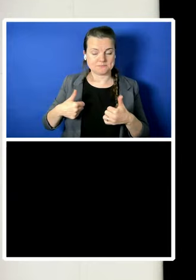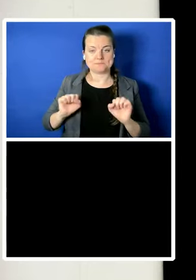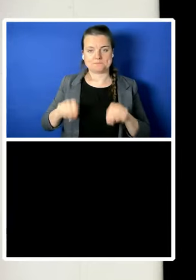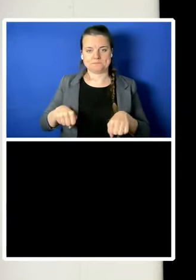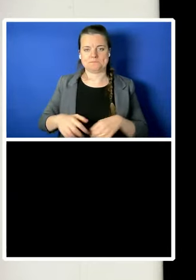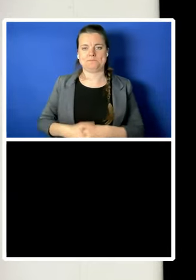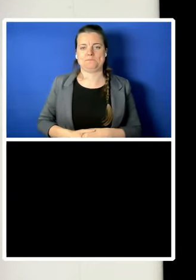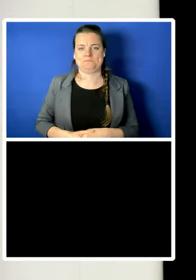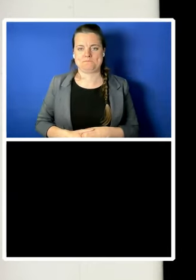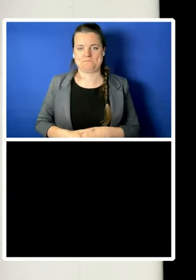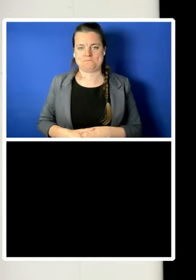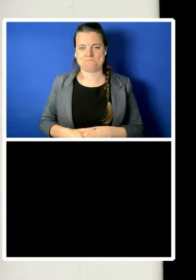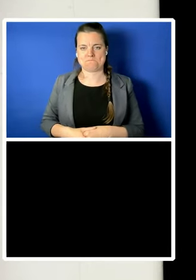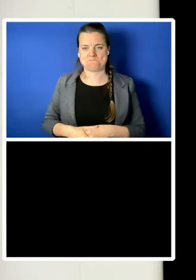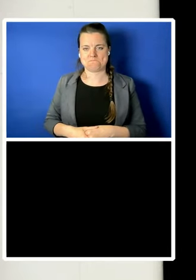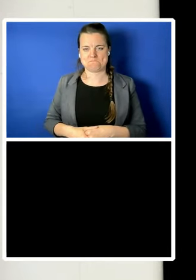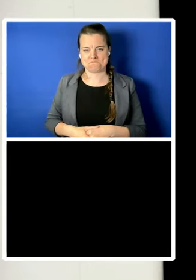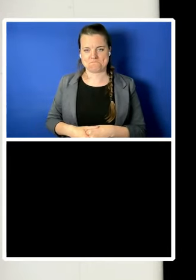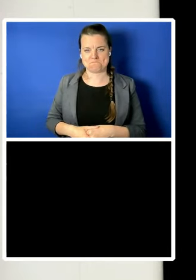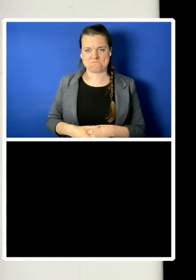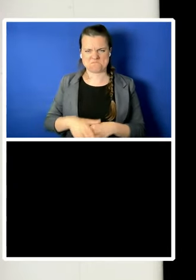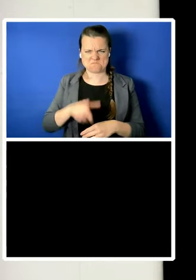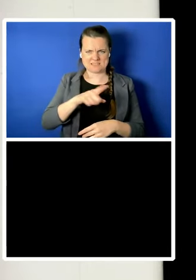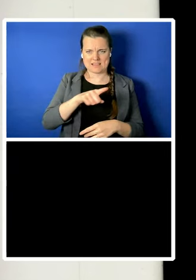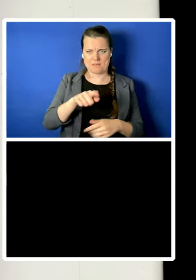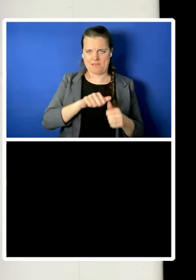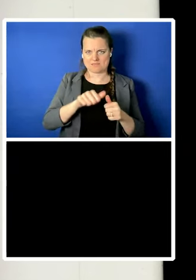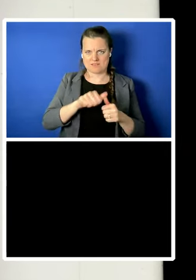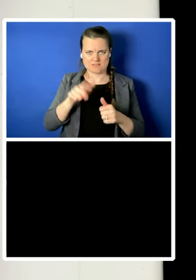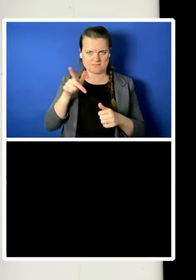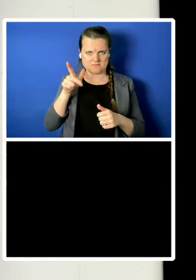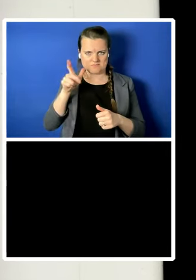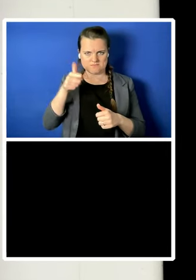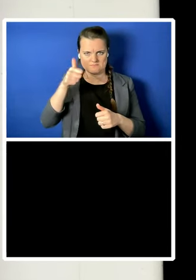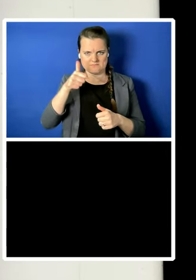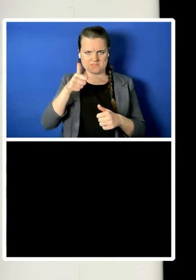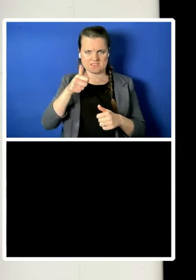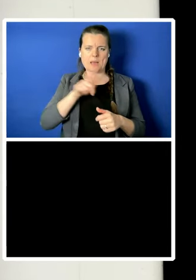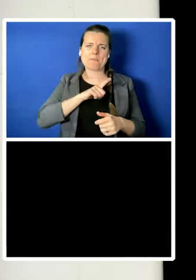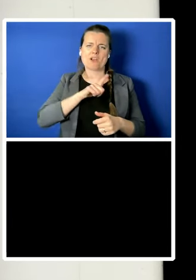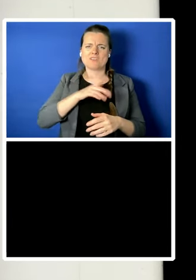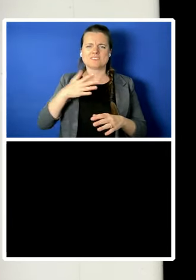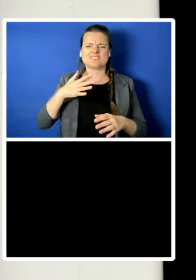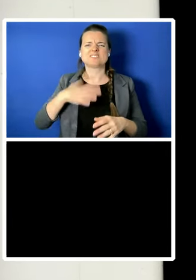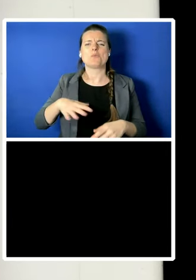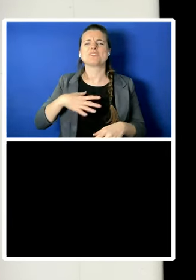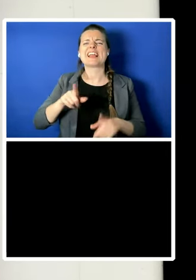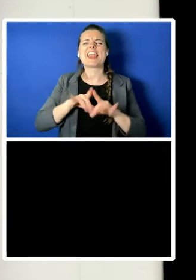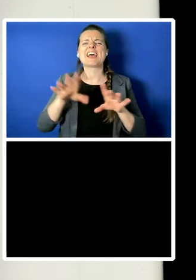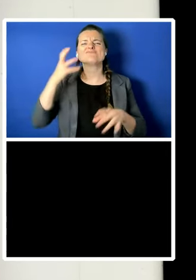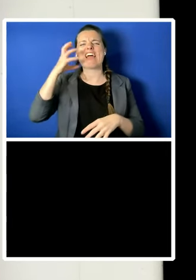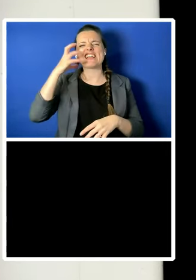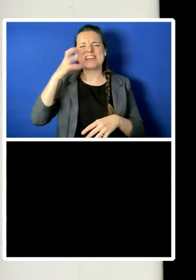Props on. Is that better? Pull it down. Otherwise, it's like radio. might